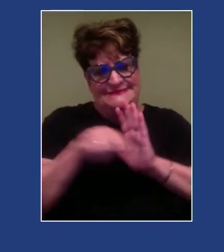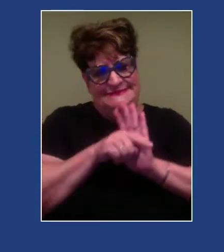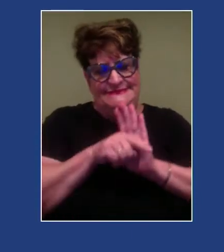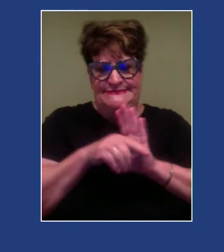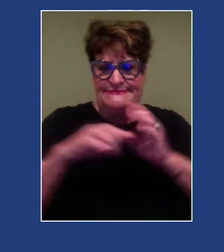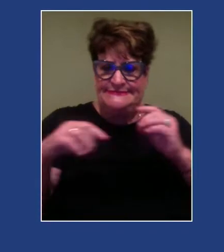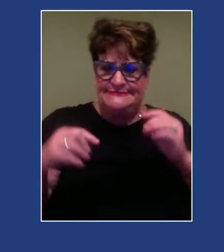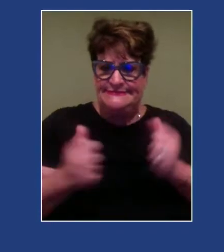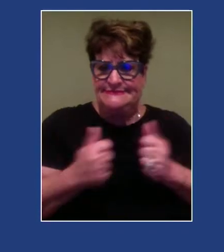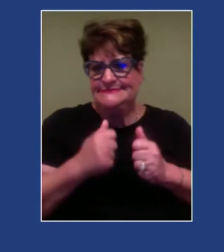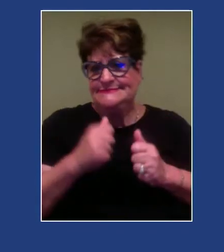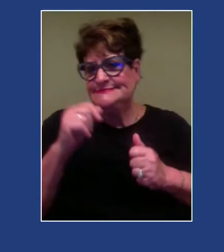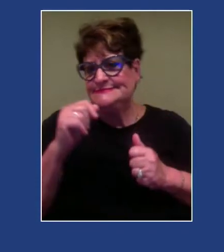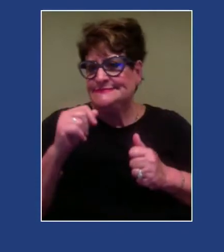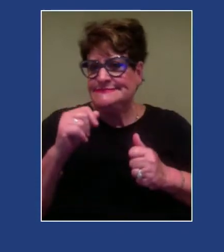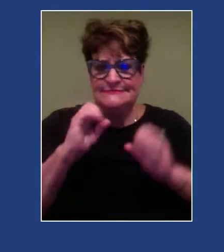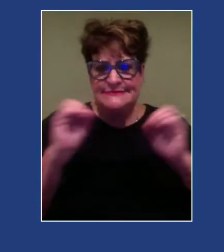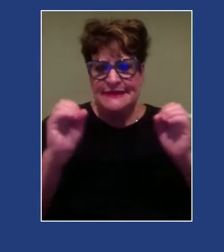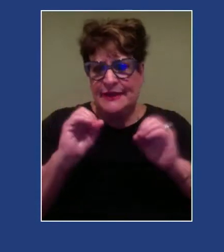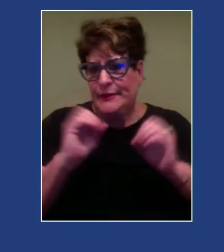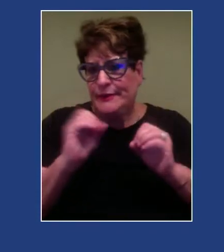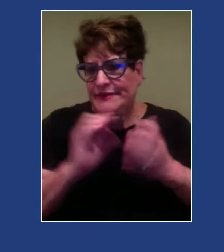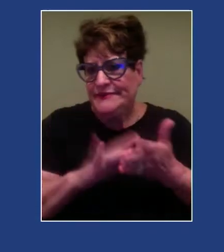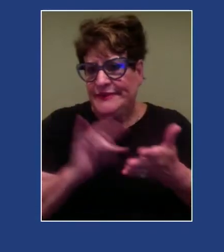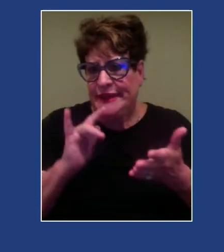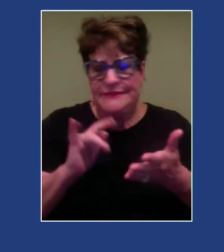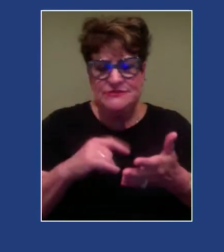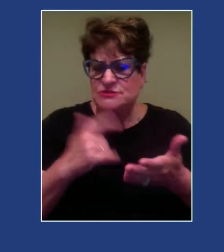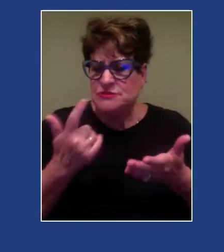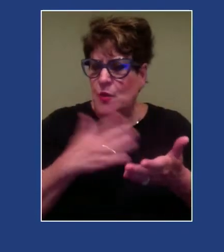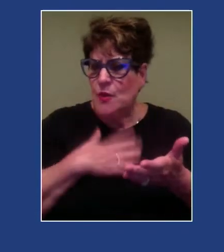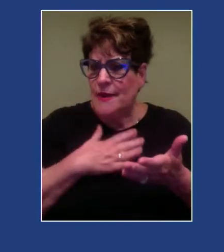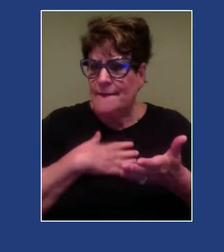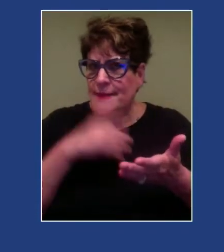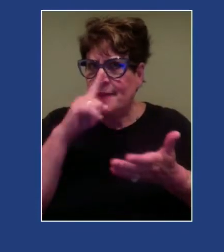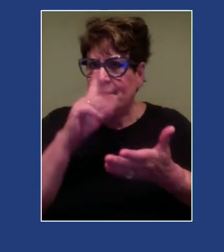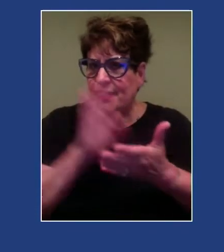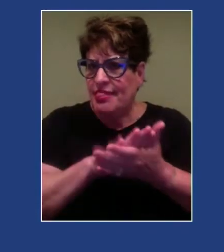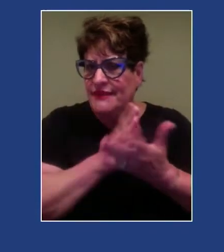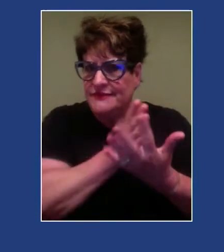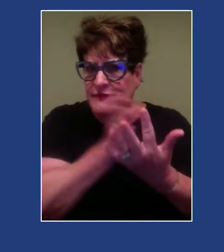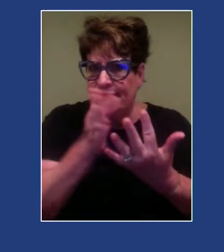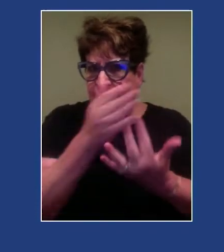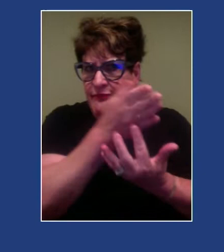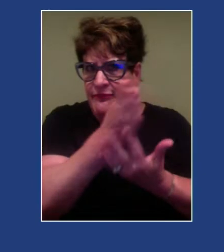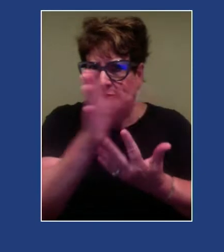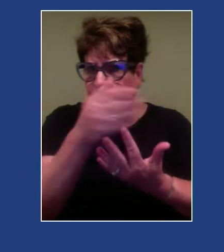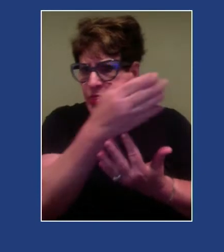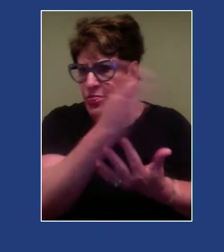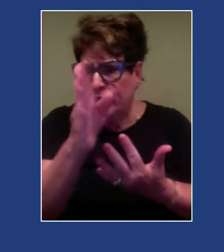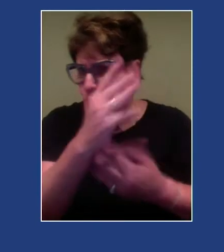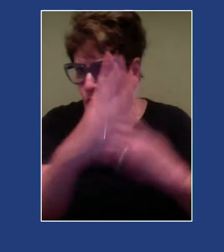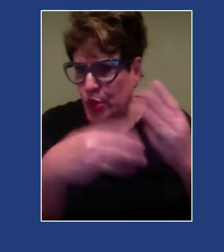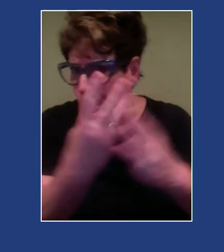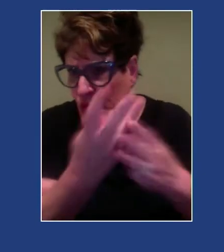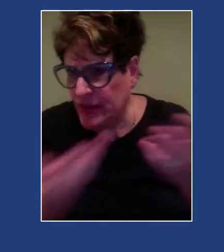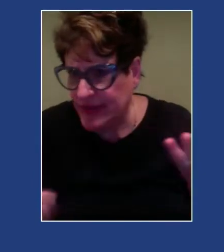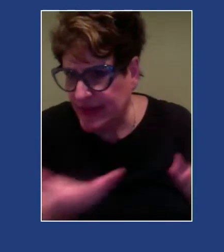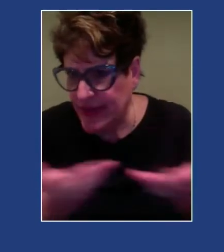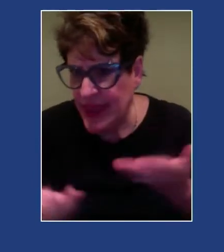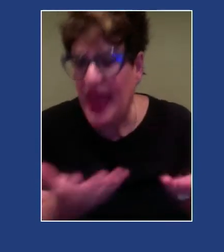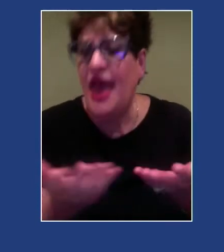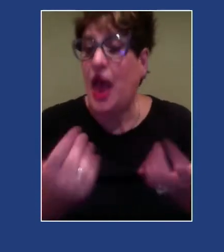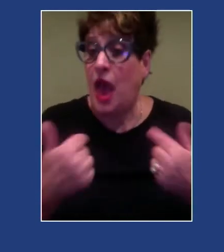And what are our beliefs about moving through the world, right? I am clearly aware that I have an